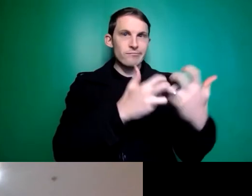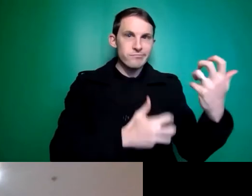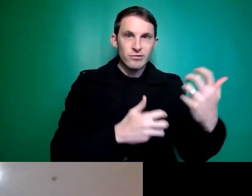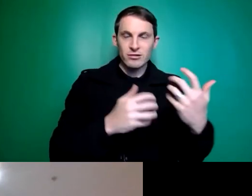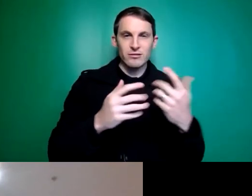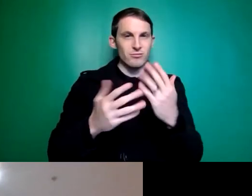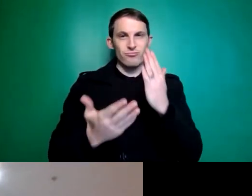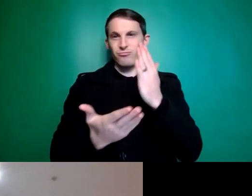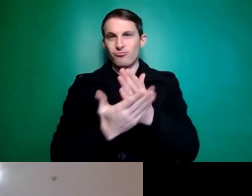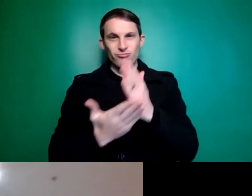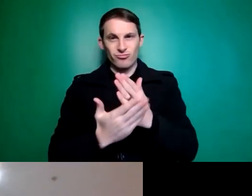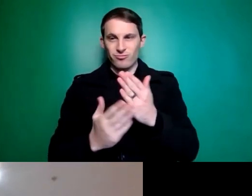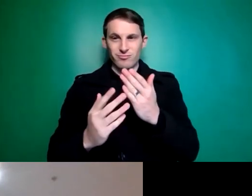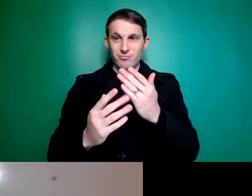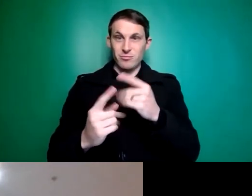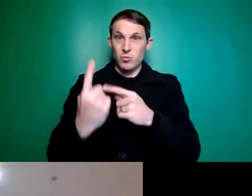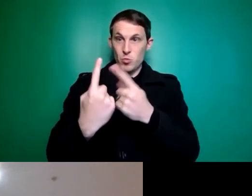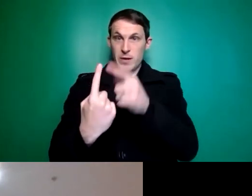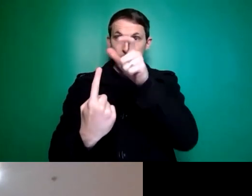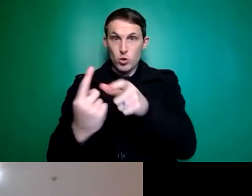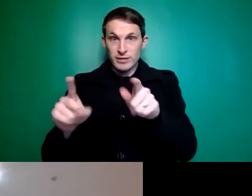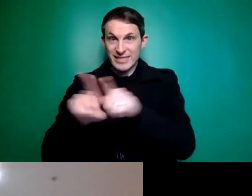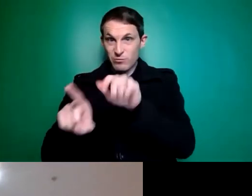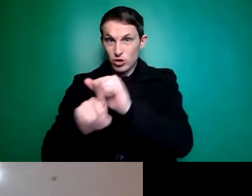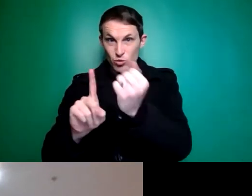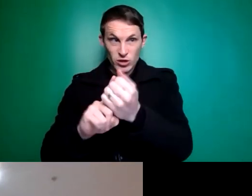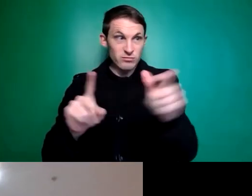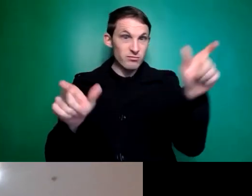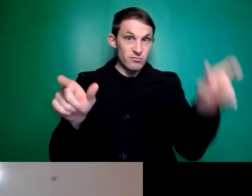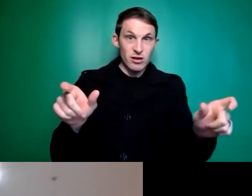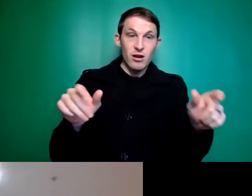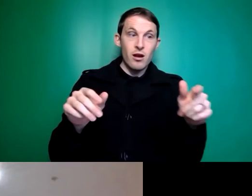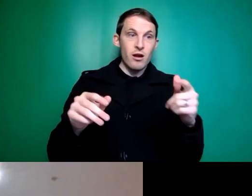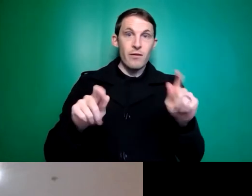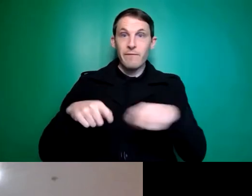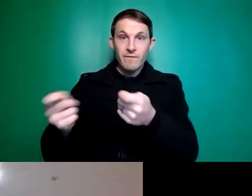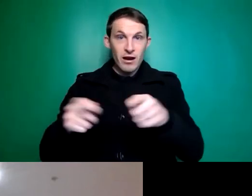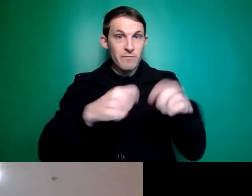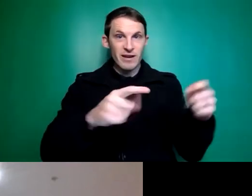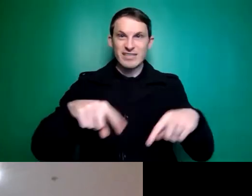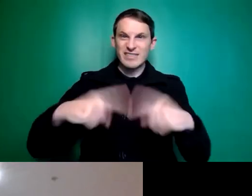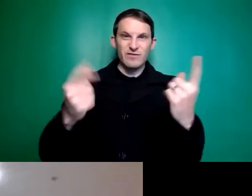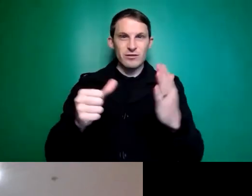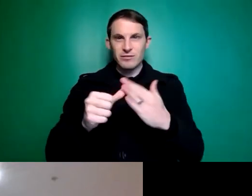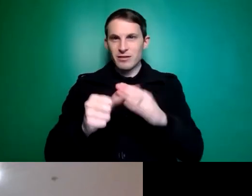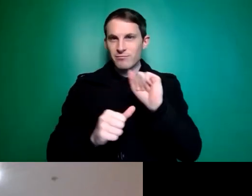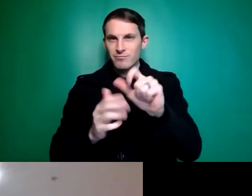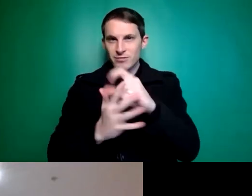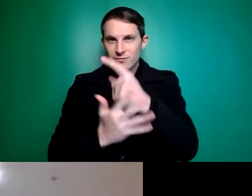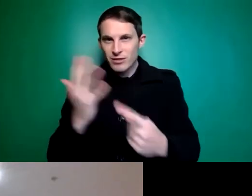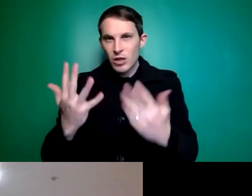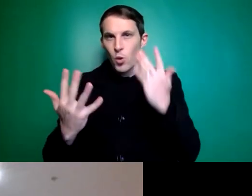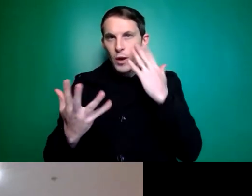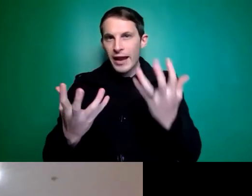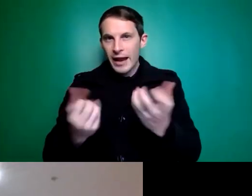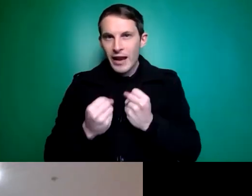vary depending on a whole range of factors like their age, where they live, and when and how their disability was acquired. So, what